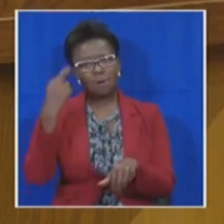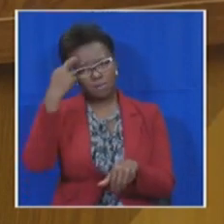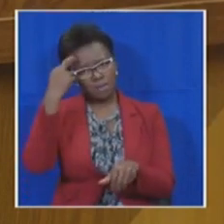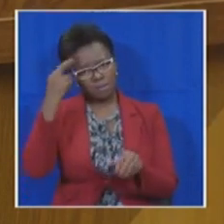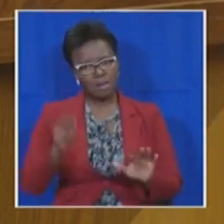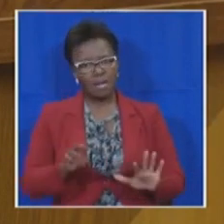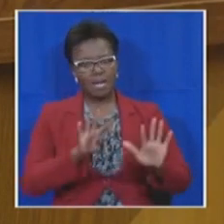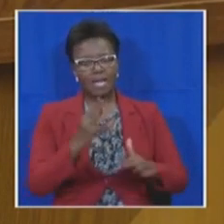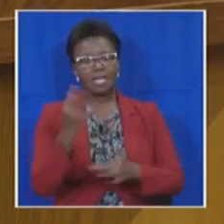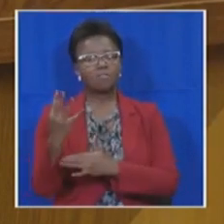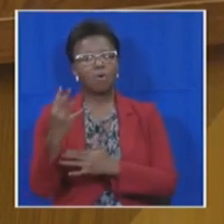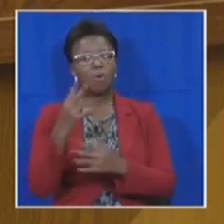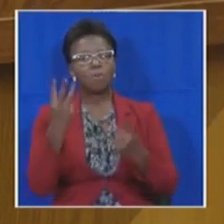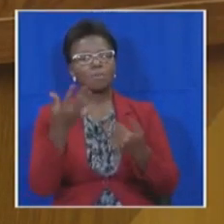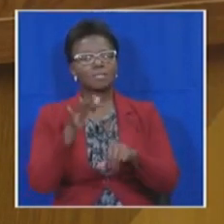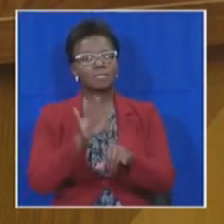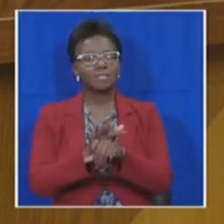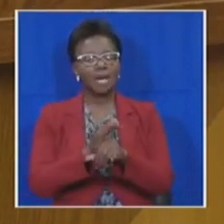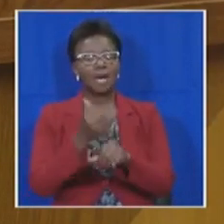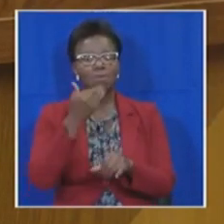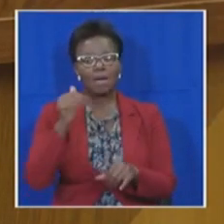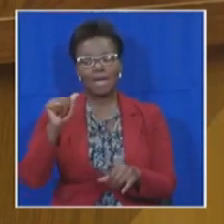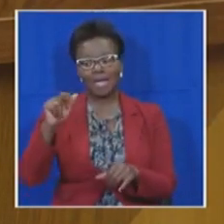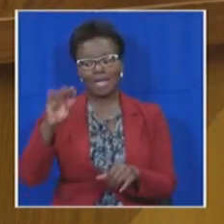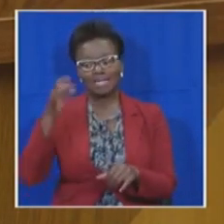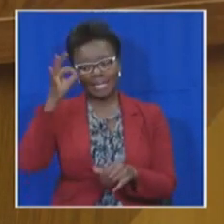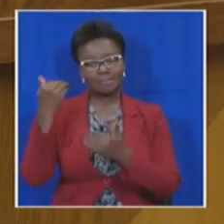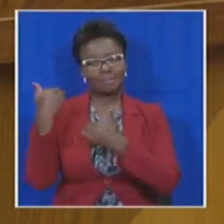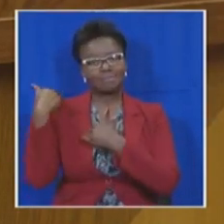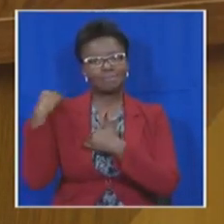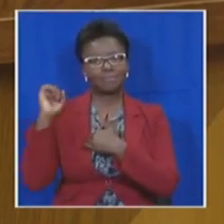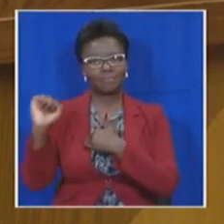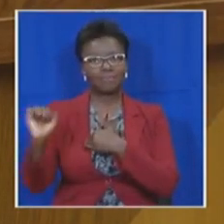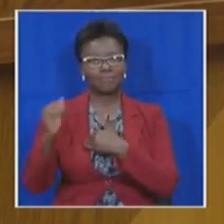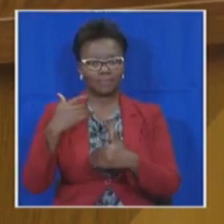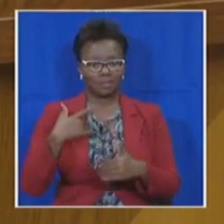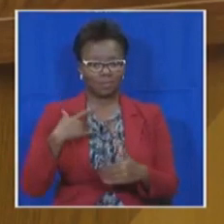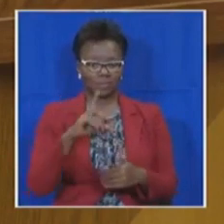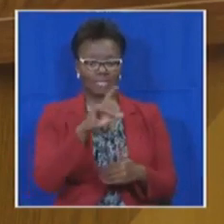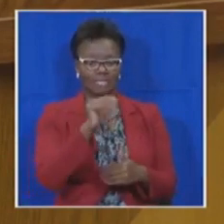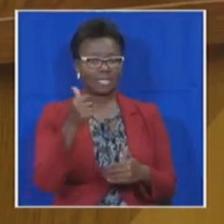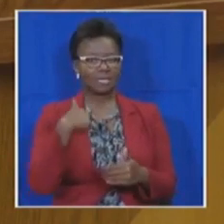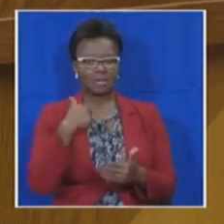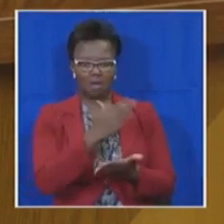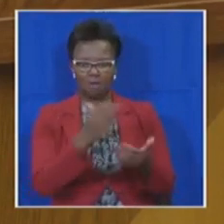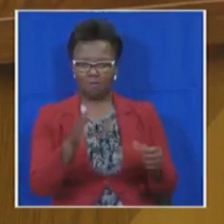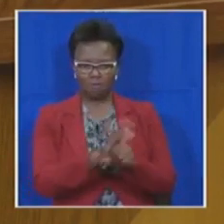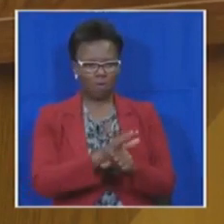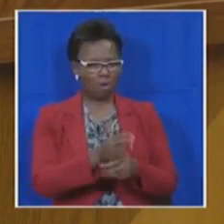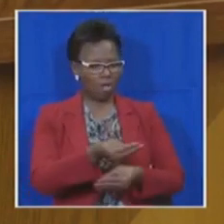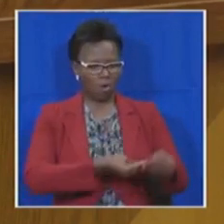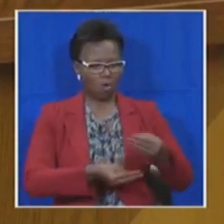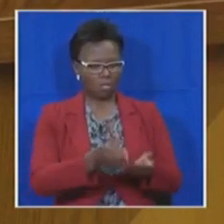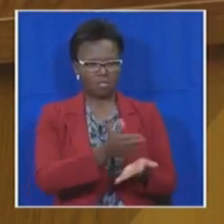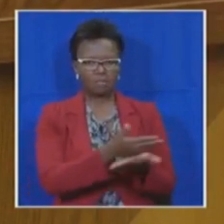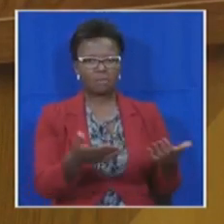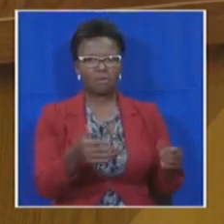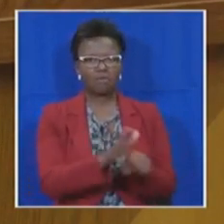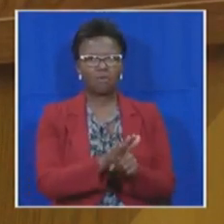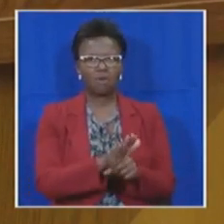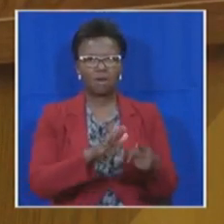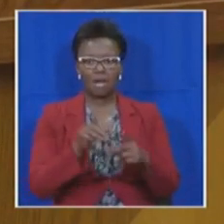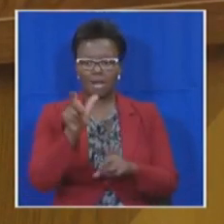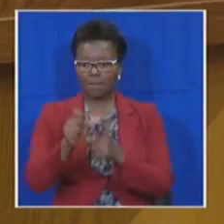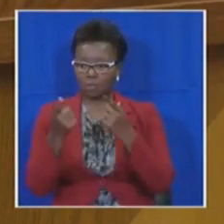lives that were killed under an ANC government. Where the DA governs, we condemn corruption wherever it happens. We punish its